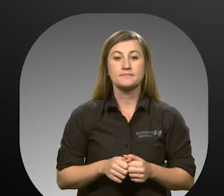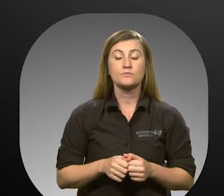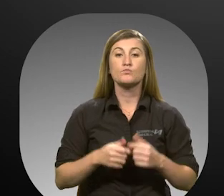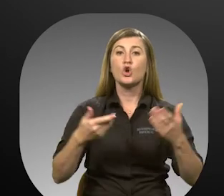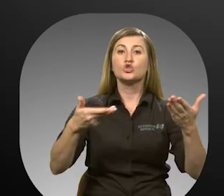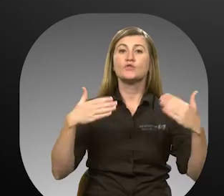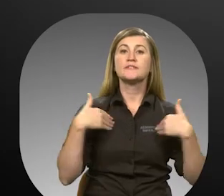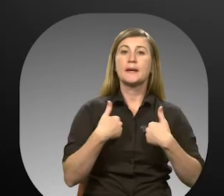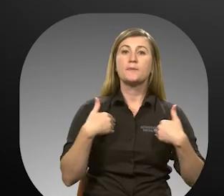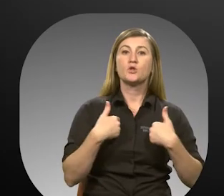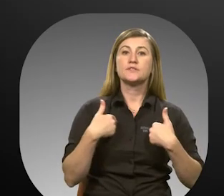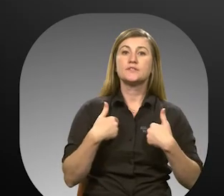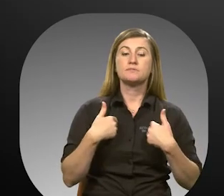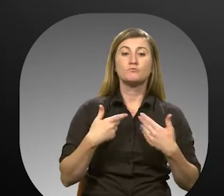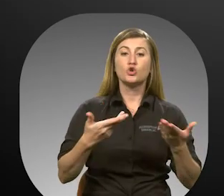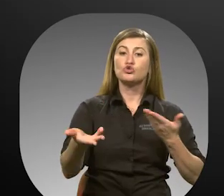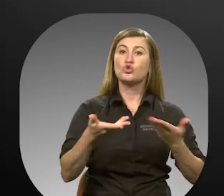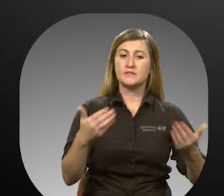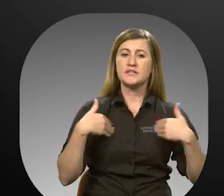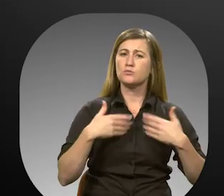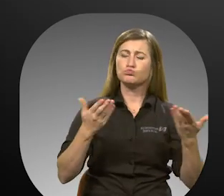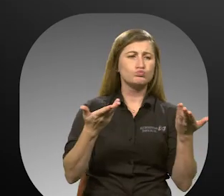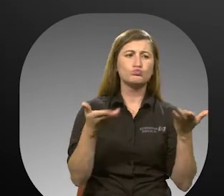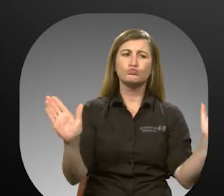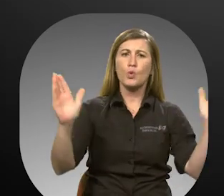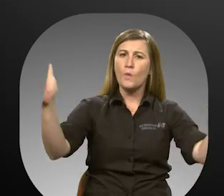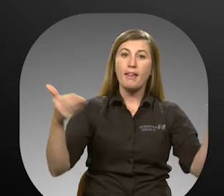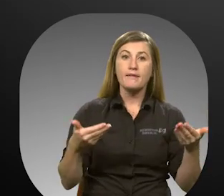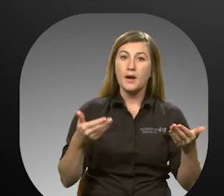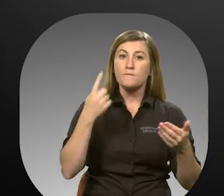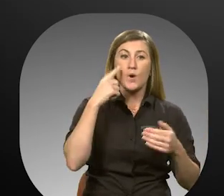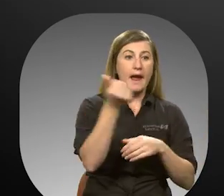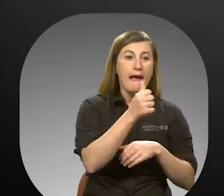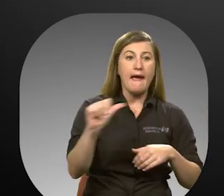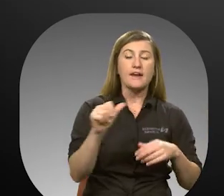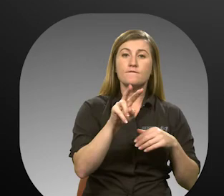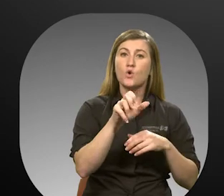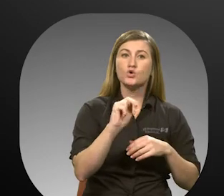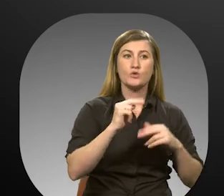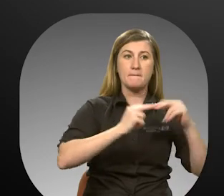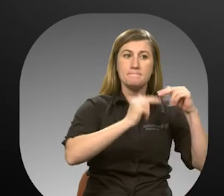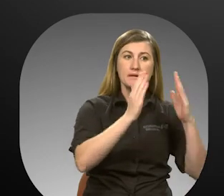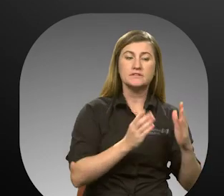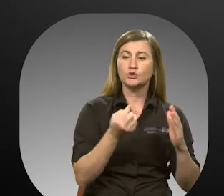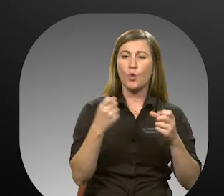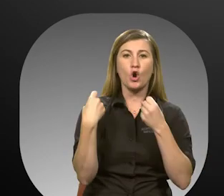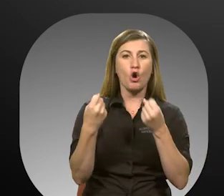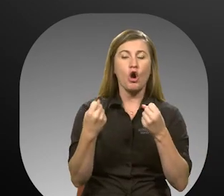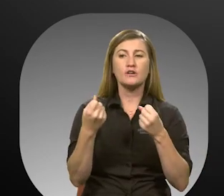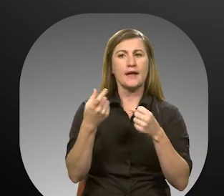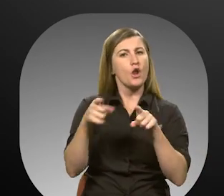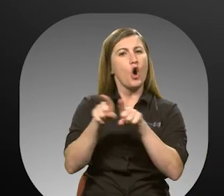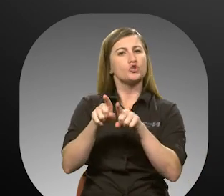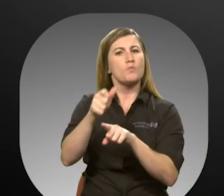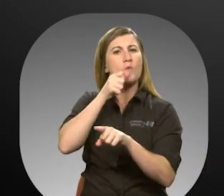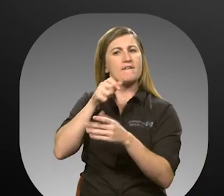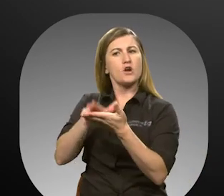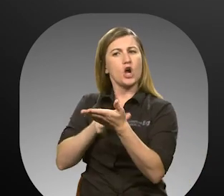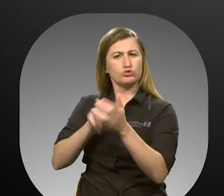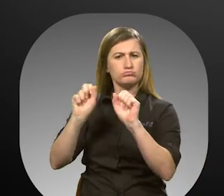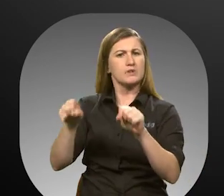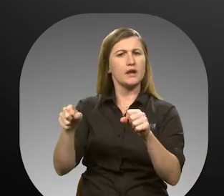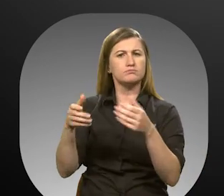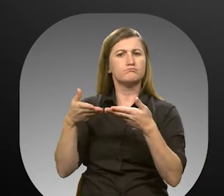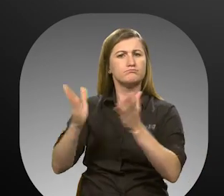Service Animals Service animals are welcome at all Votran facilities, on all Votran vehicles, as well as on Votran's private contractor